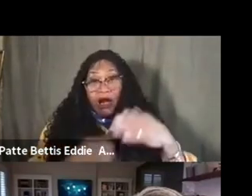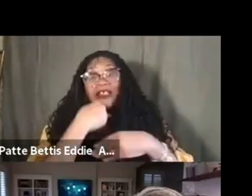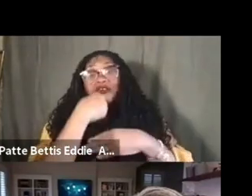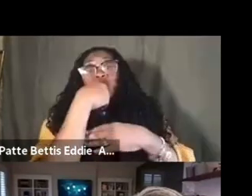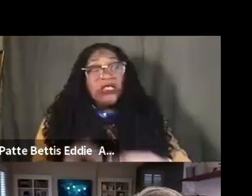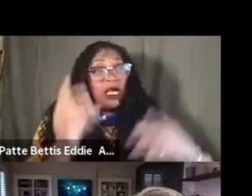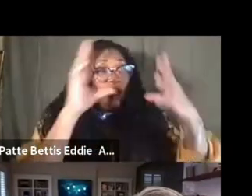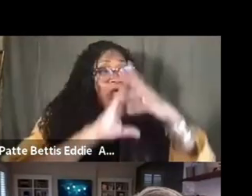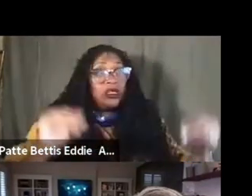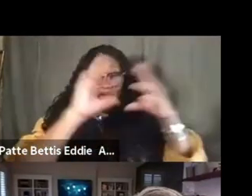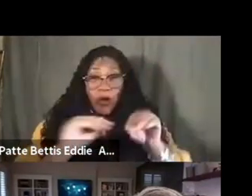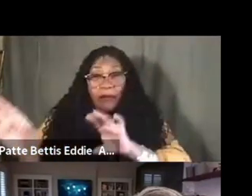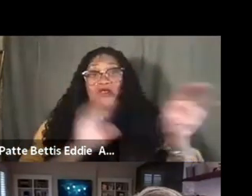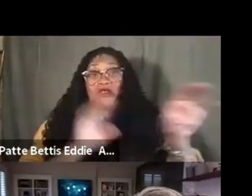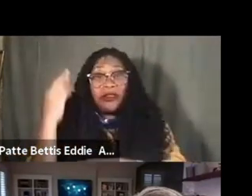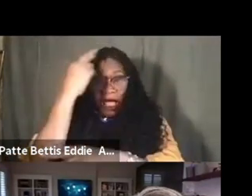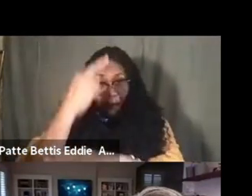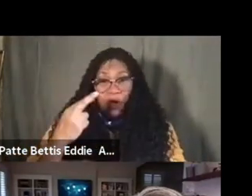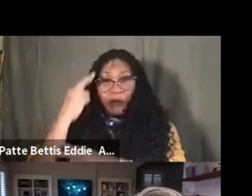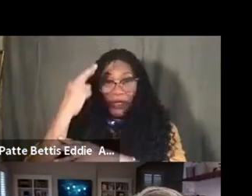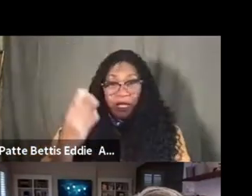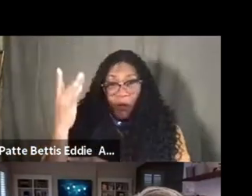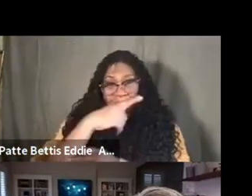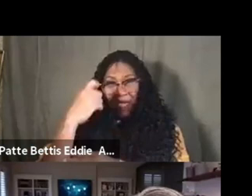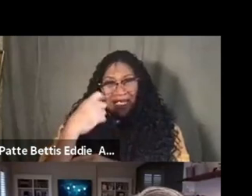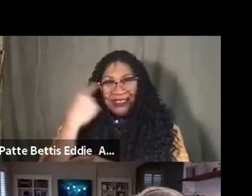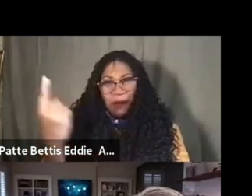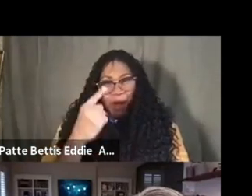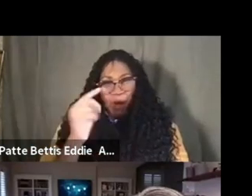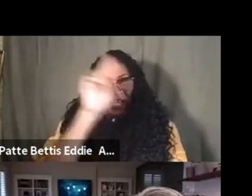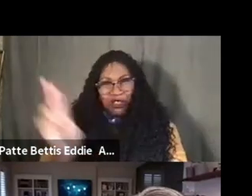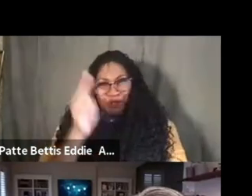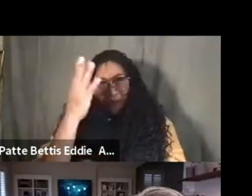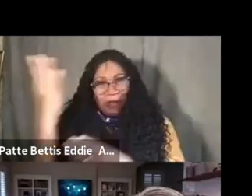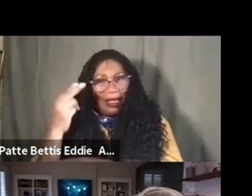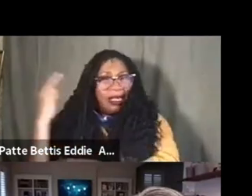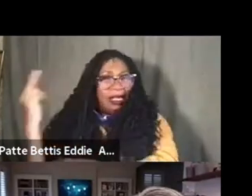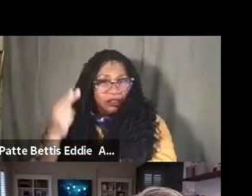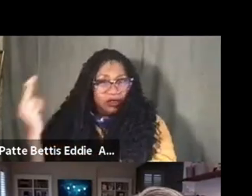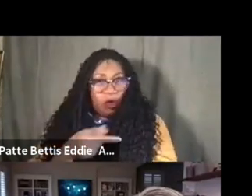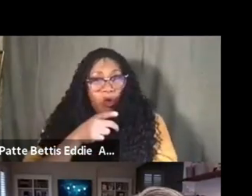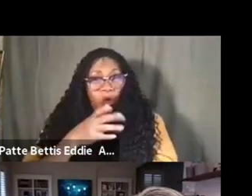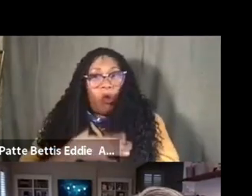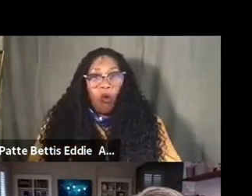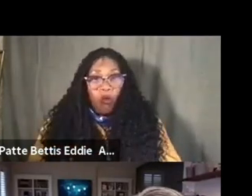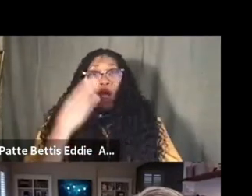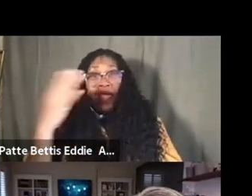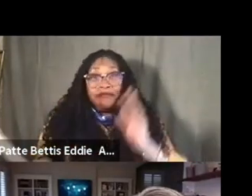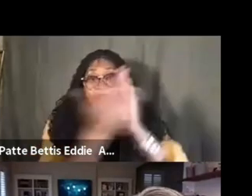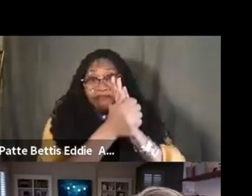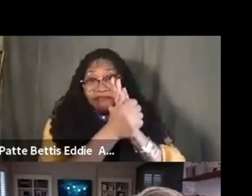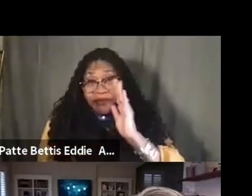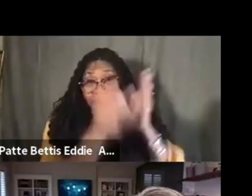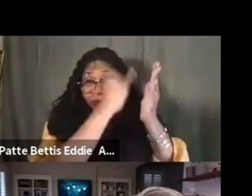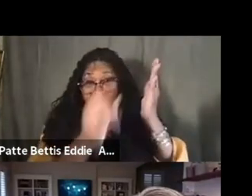I'm doing that purposely, because I'm always trying to use, sort of, works by historic white artists, um, to demonstrate